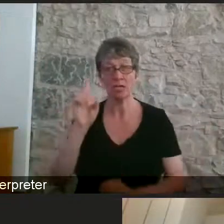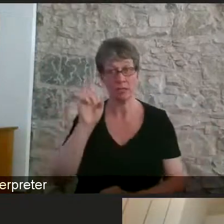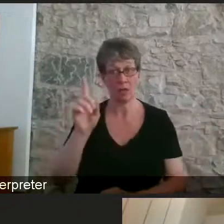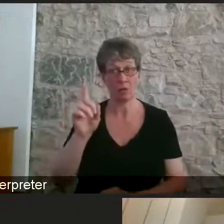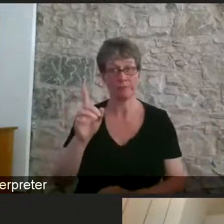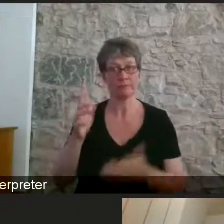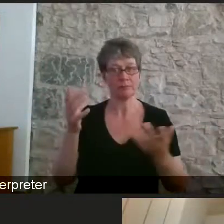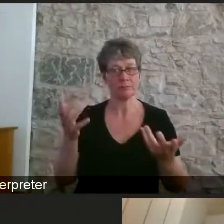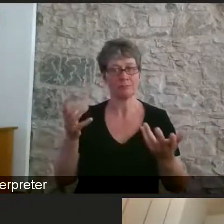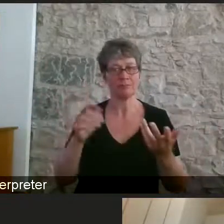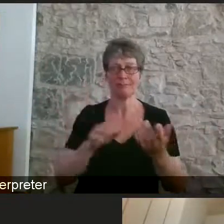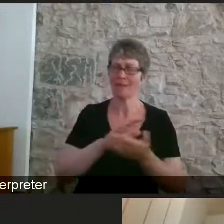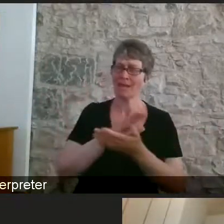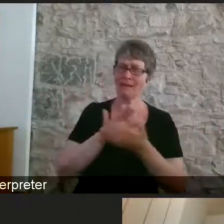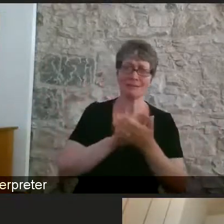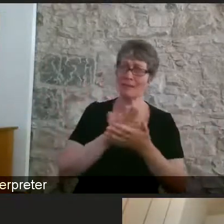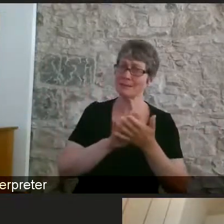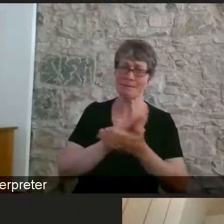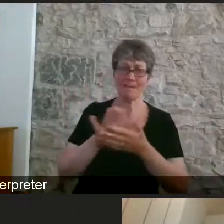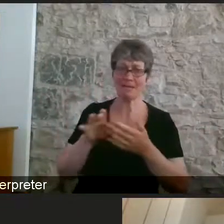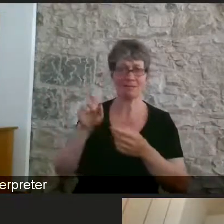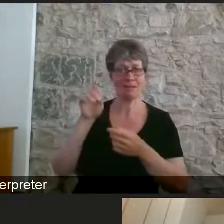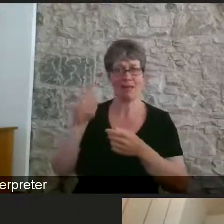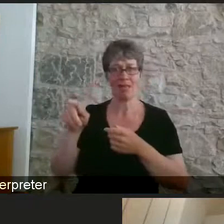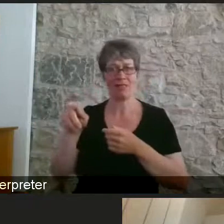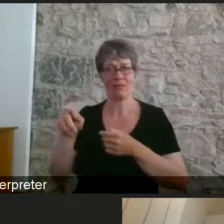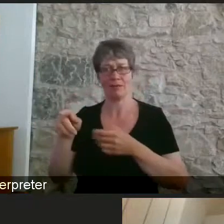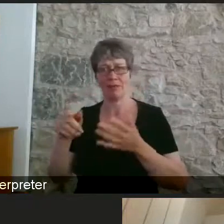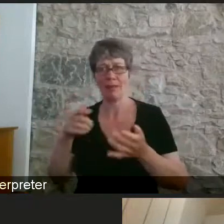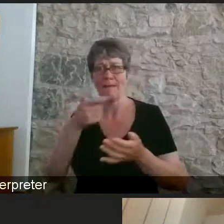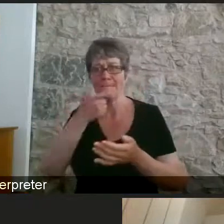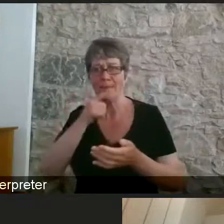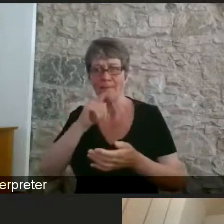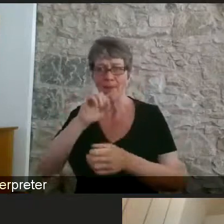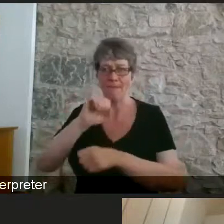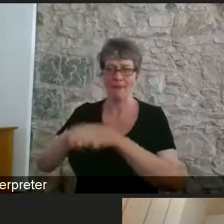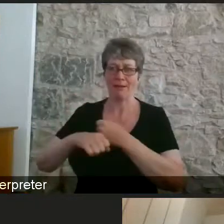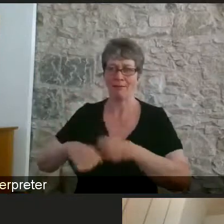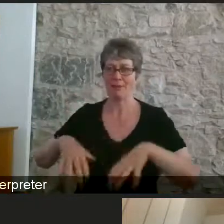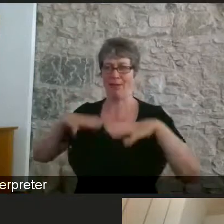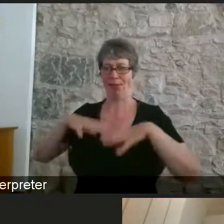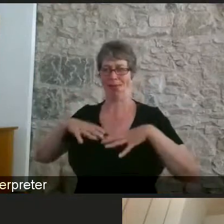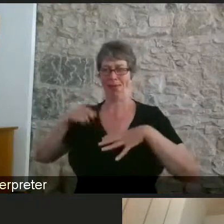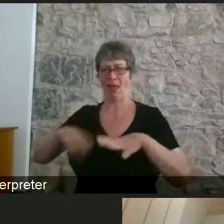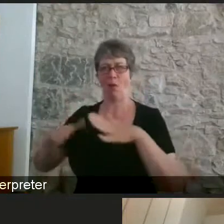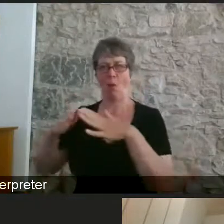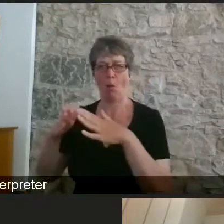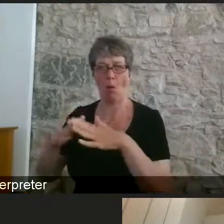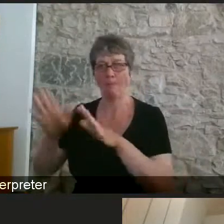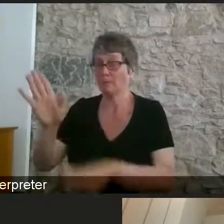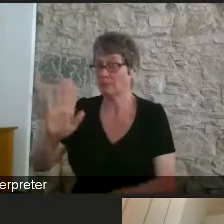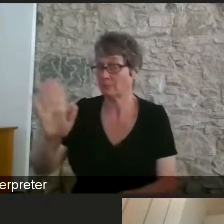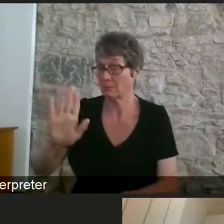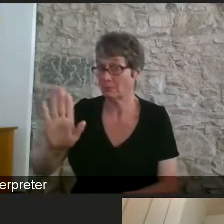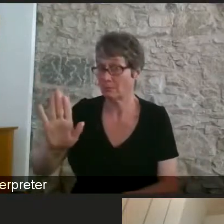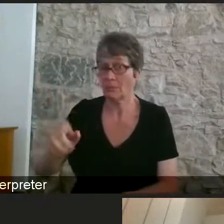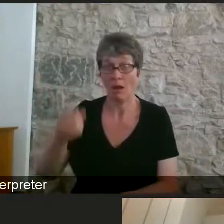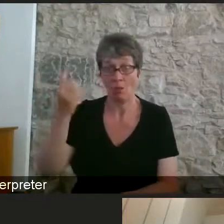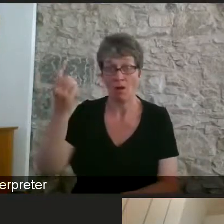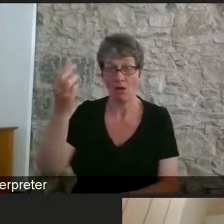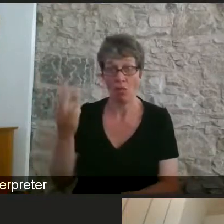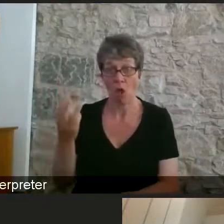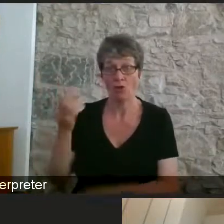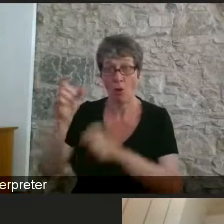has led to somehow autonomous slacking by people at home. In fact, the third of people report that the volume, intensity,